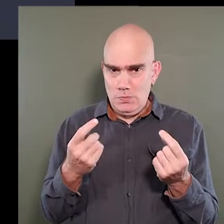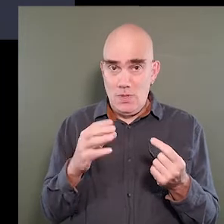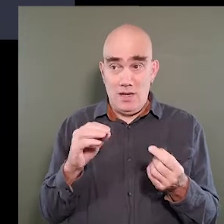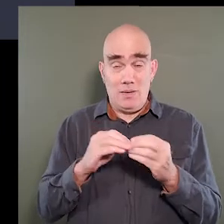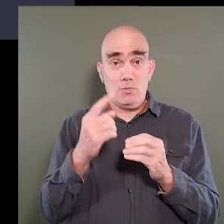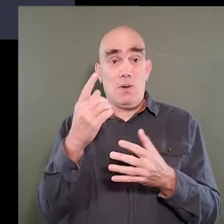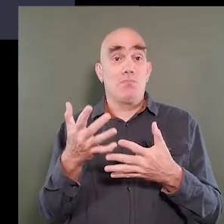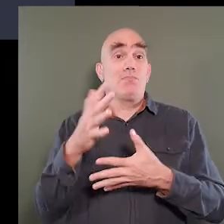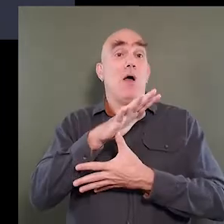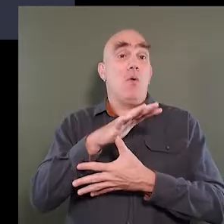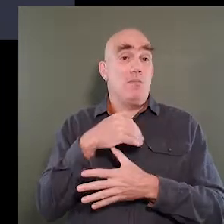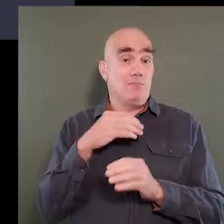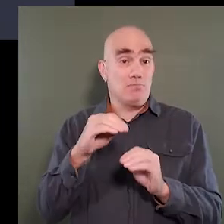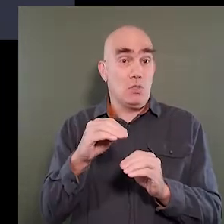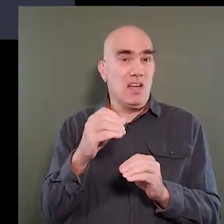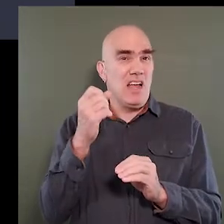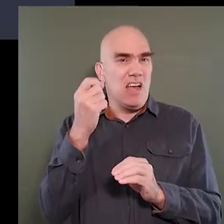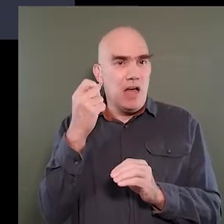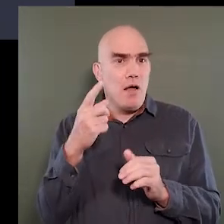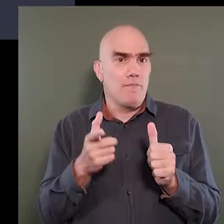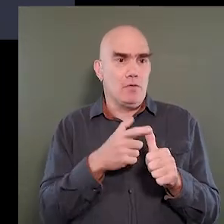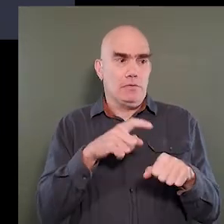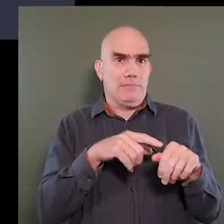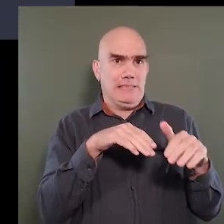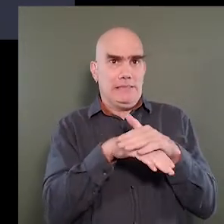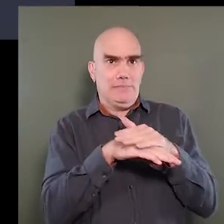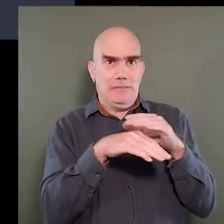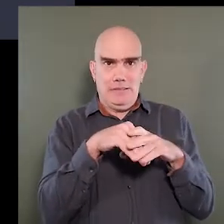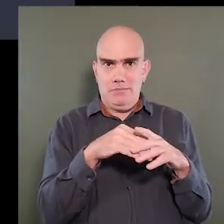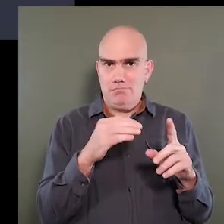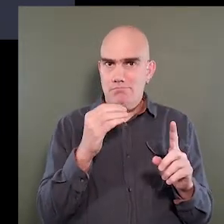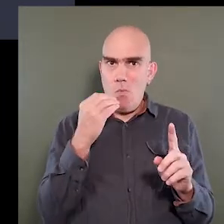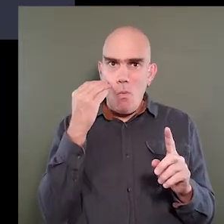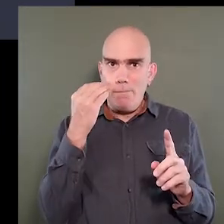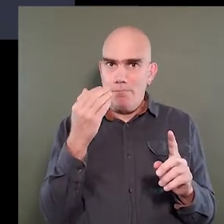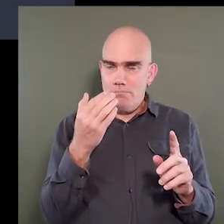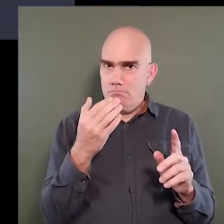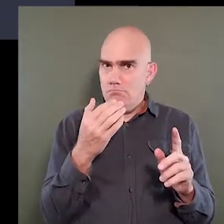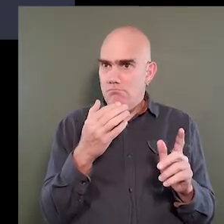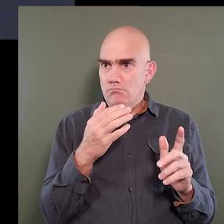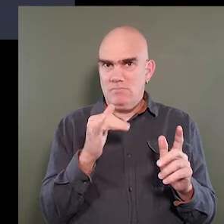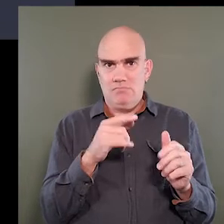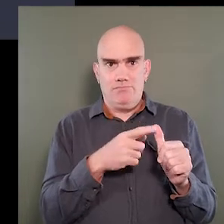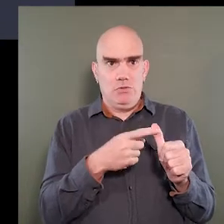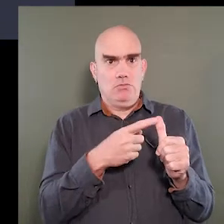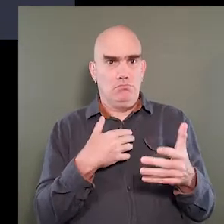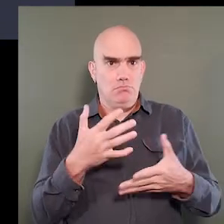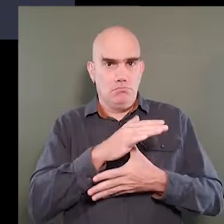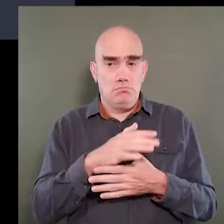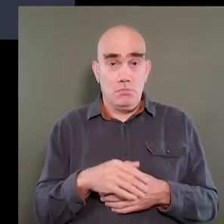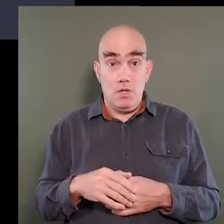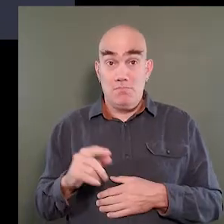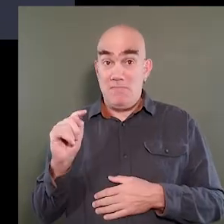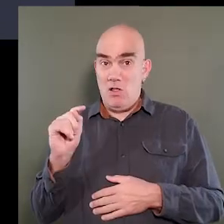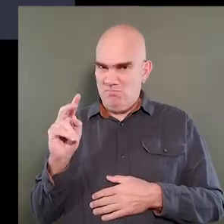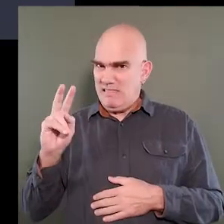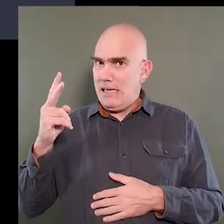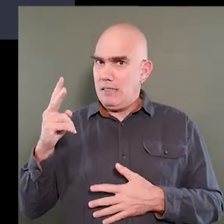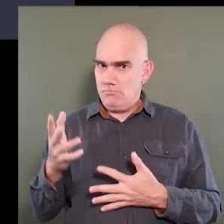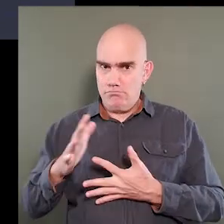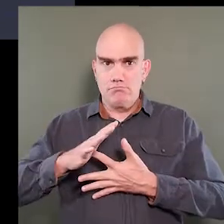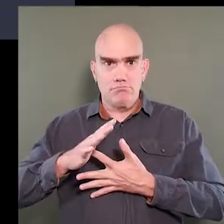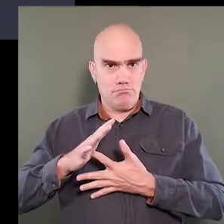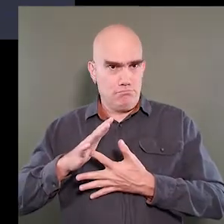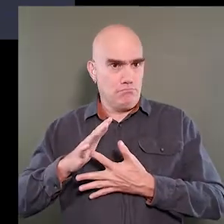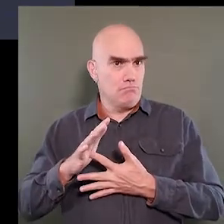priority we put behind providing a first time accessibility within the home. The bathrooms obviously come in second.